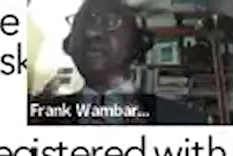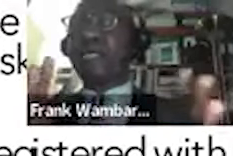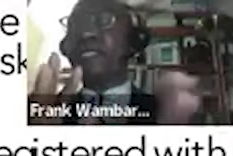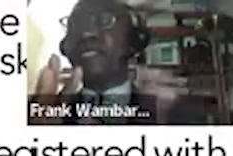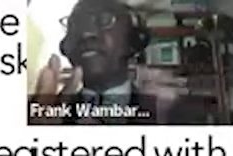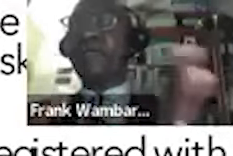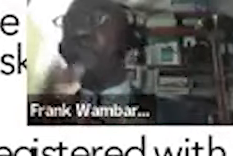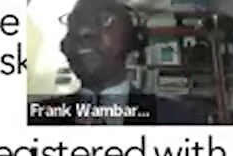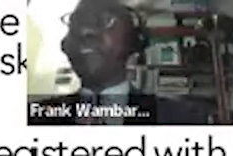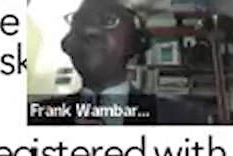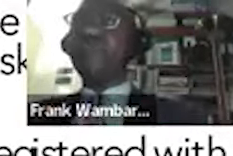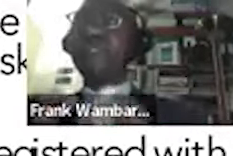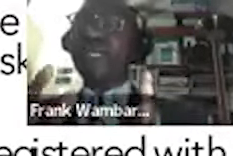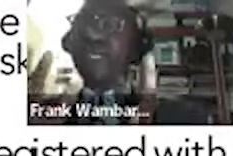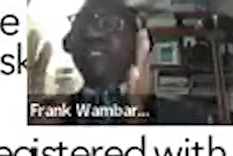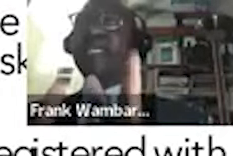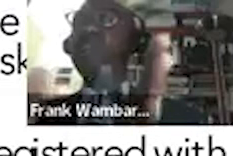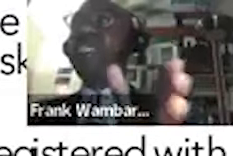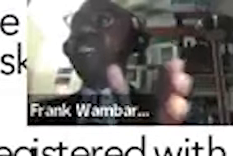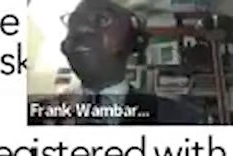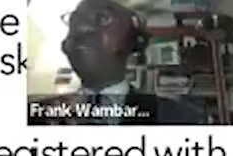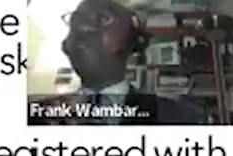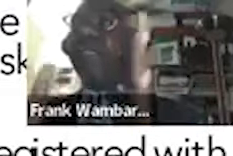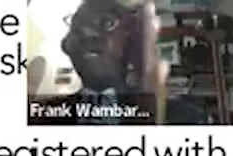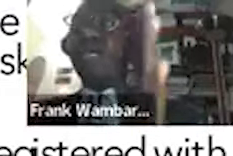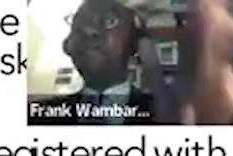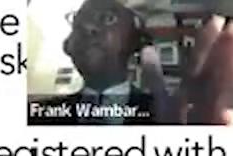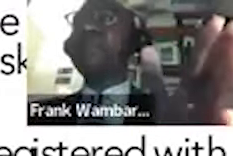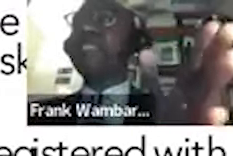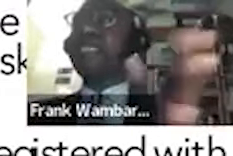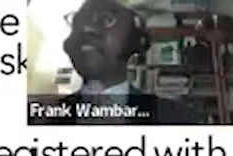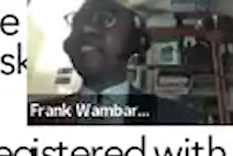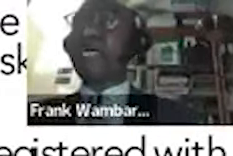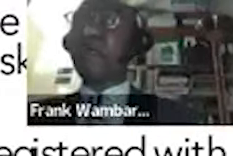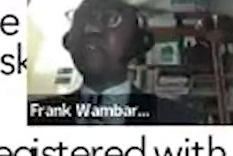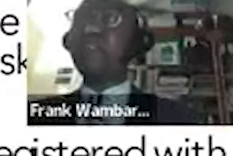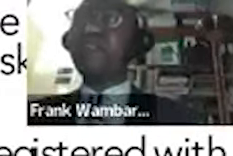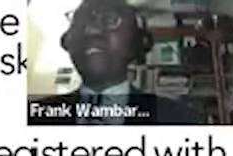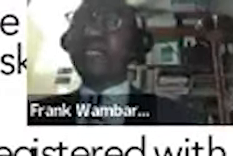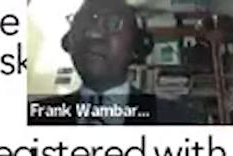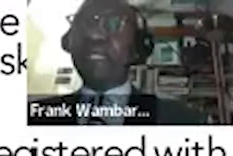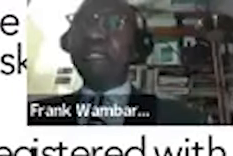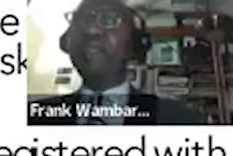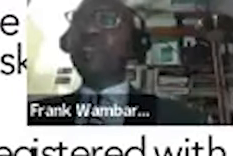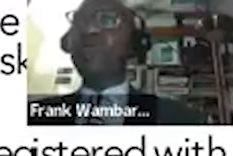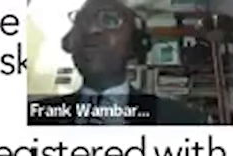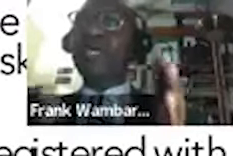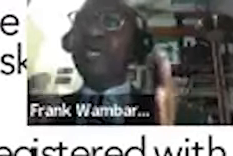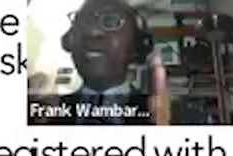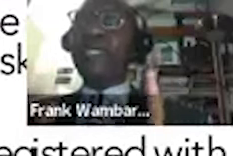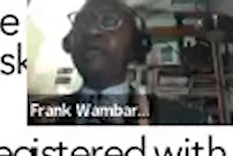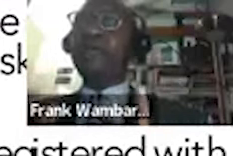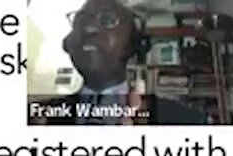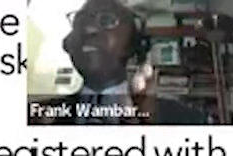and of this because they know they are here for a limited time according to the visa requirement so